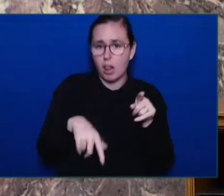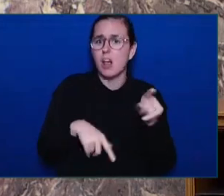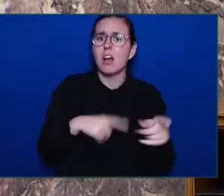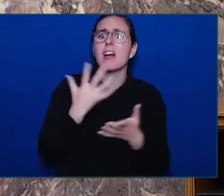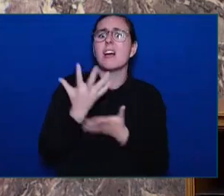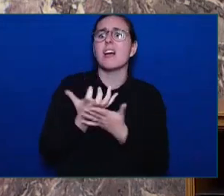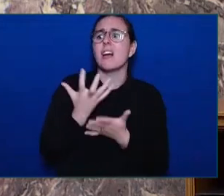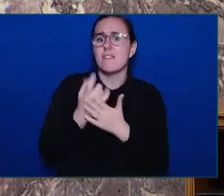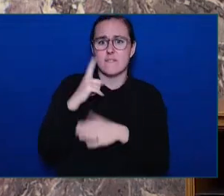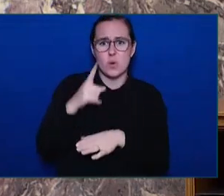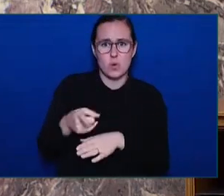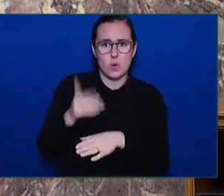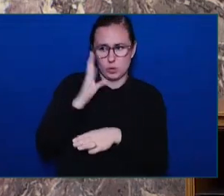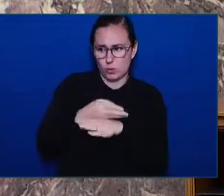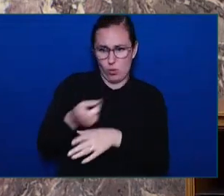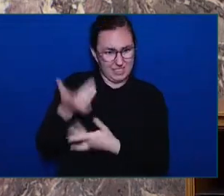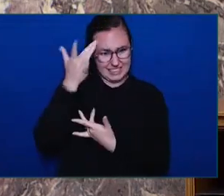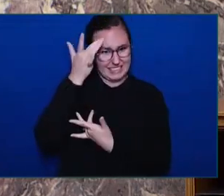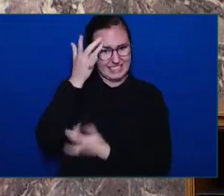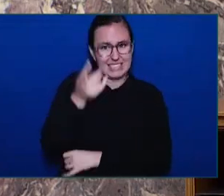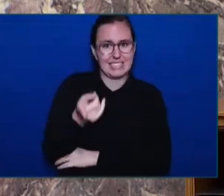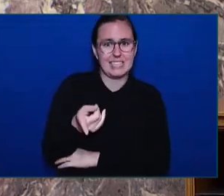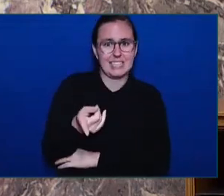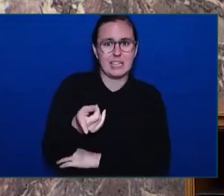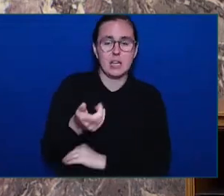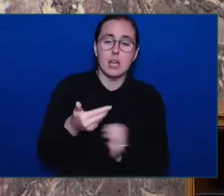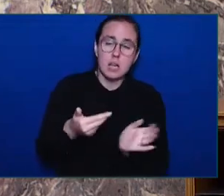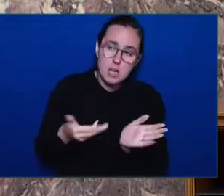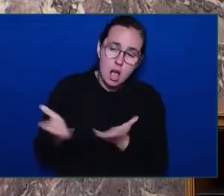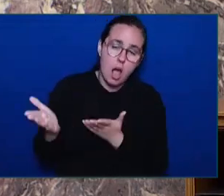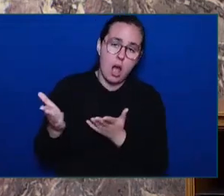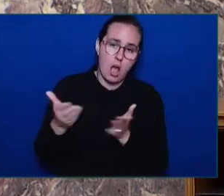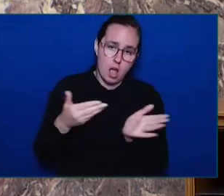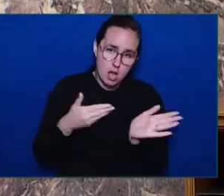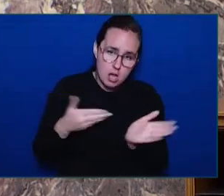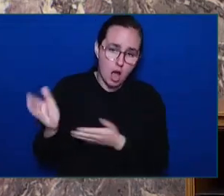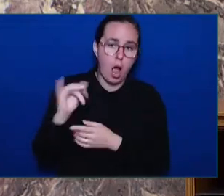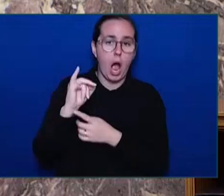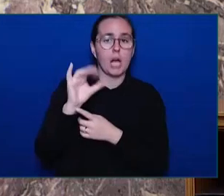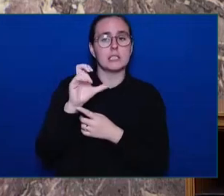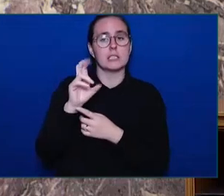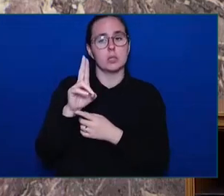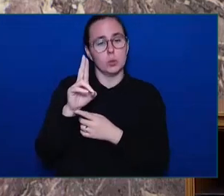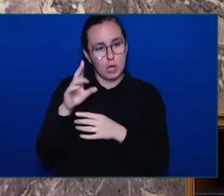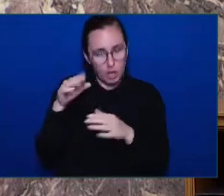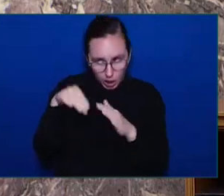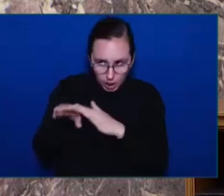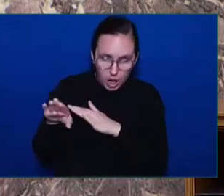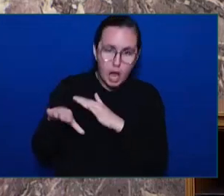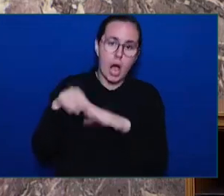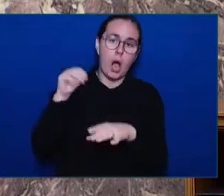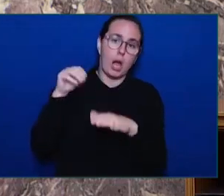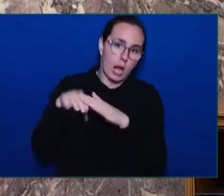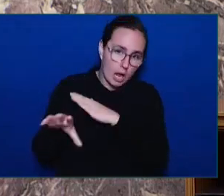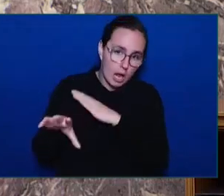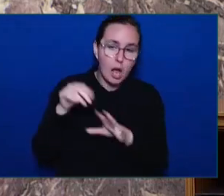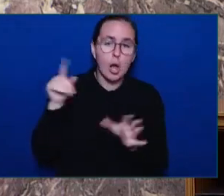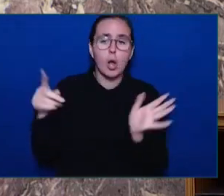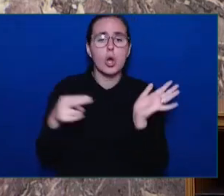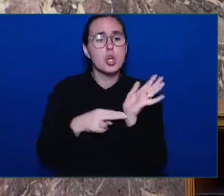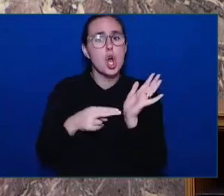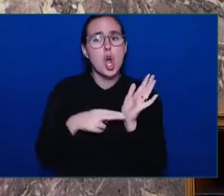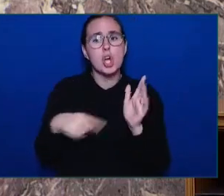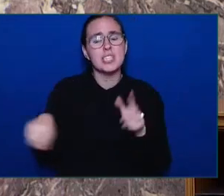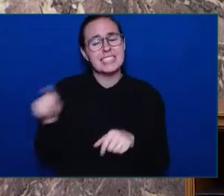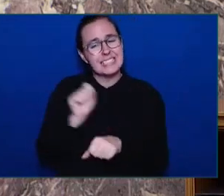has been in and out of the ICU, with overworked nurses unable to provide care or answer questions, leaving